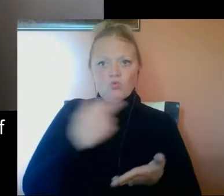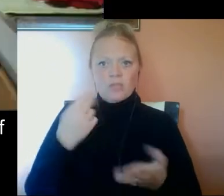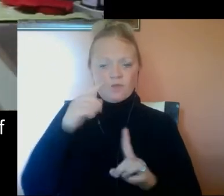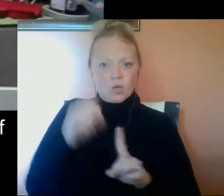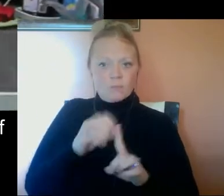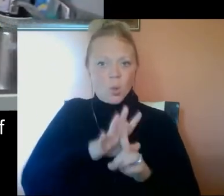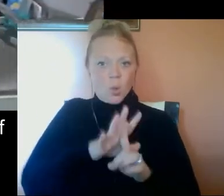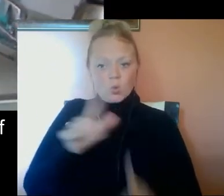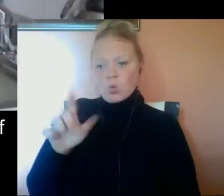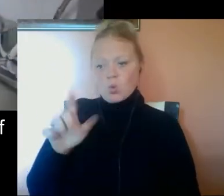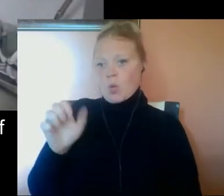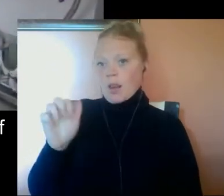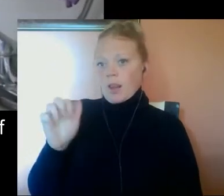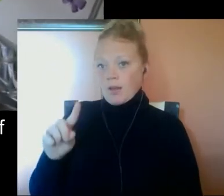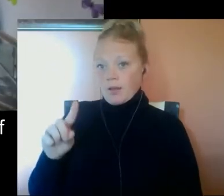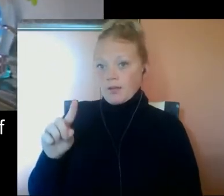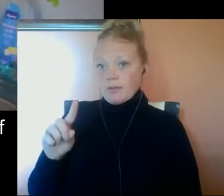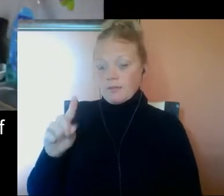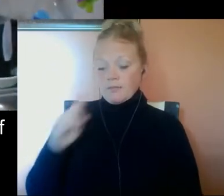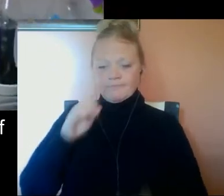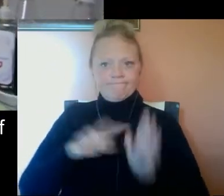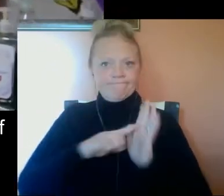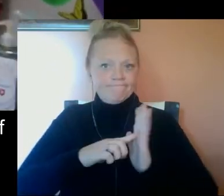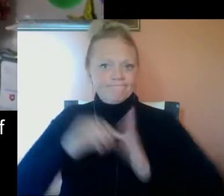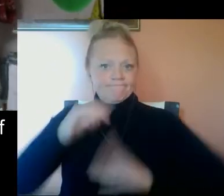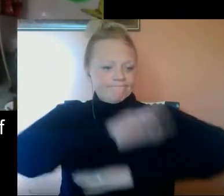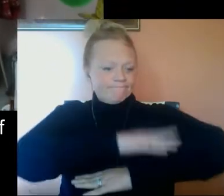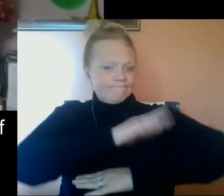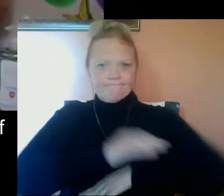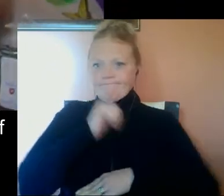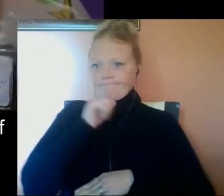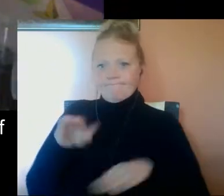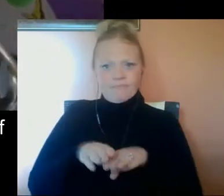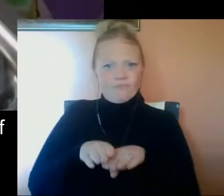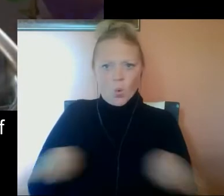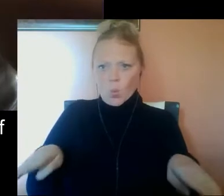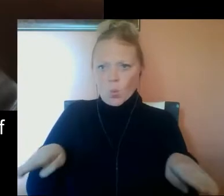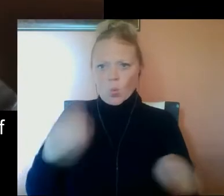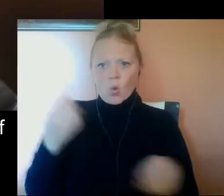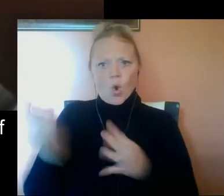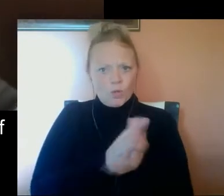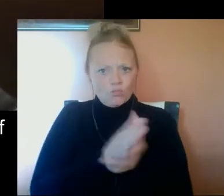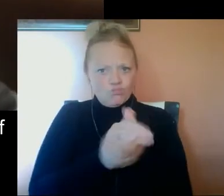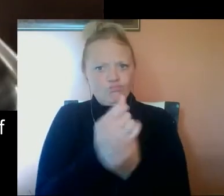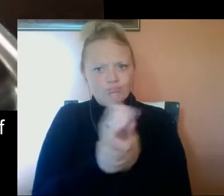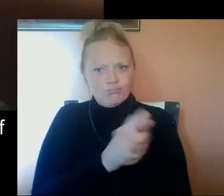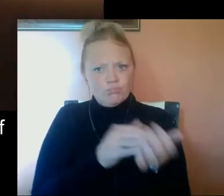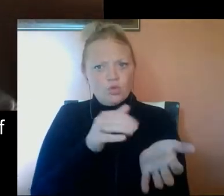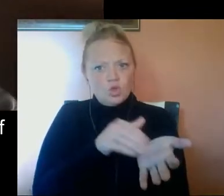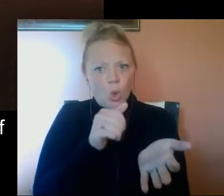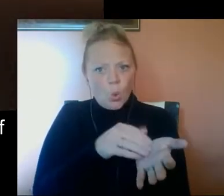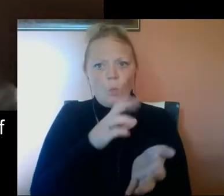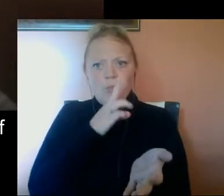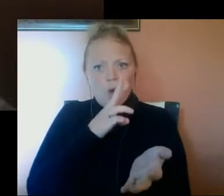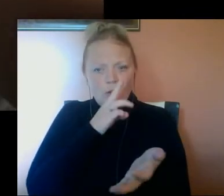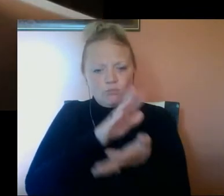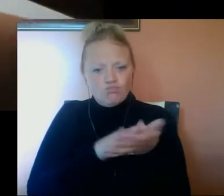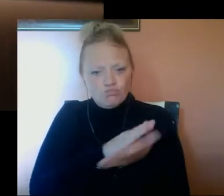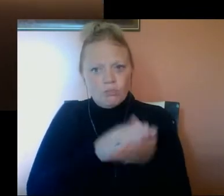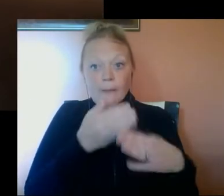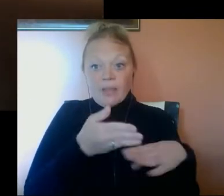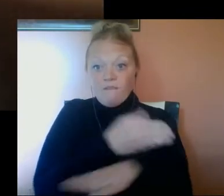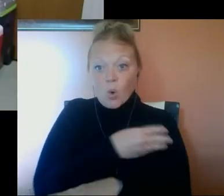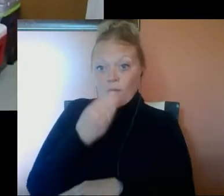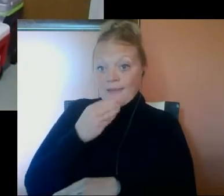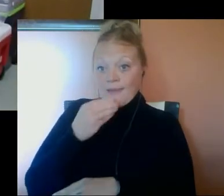risk for lead exposure. For example, at a table instead of on the floor. Always wash your hands with soap and water